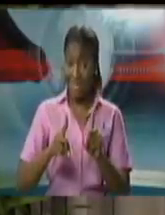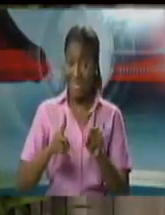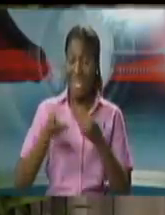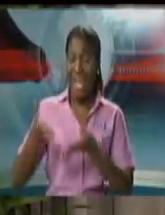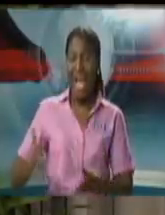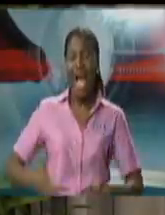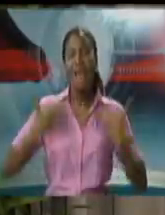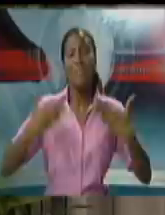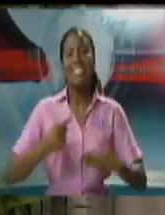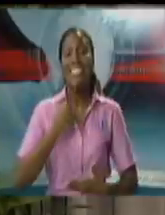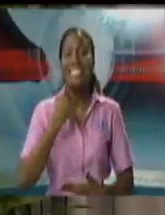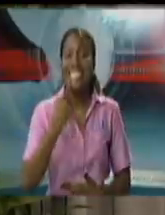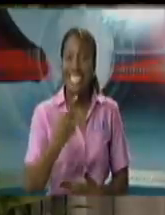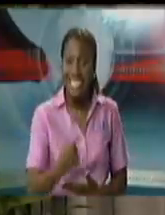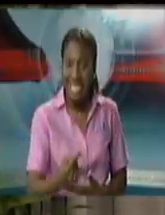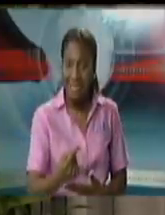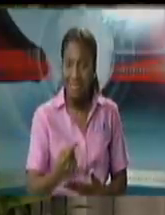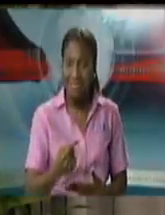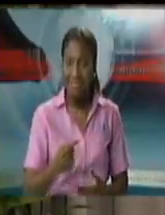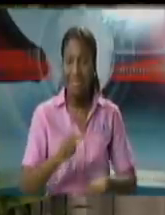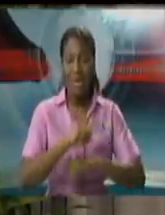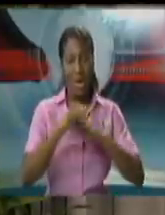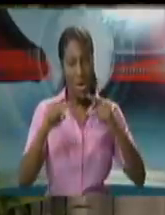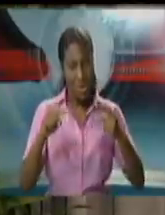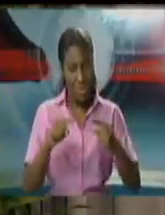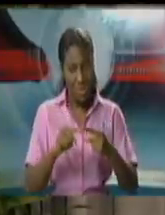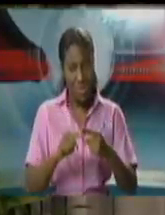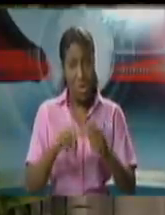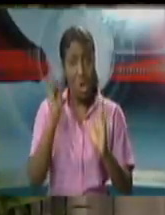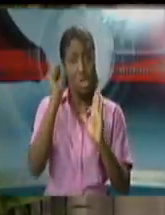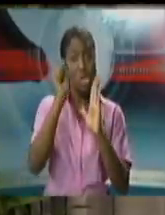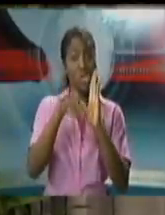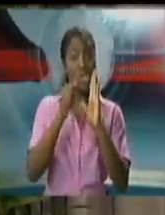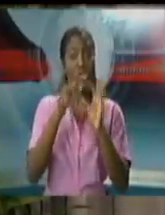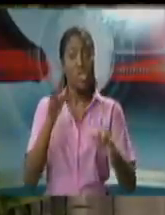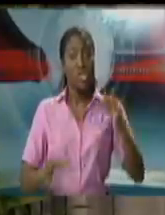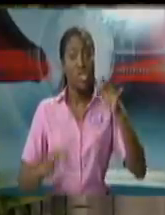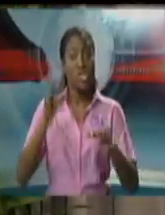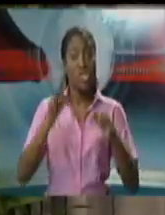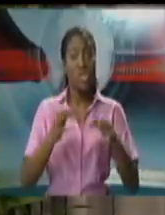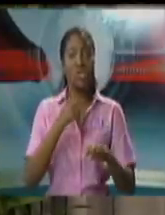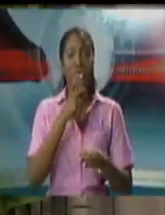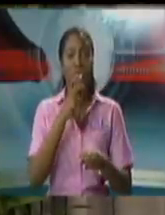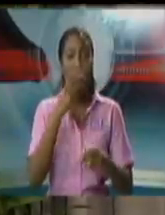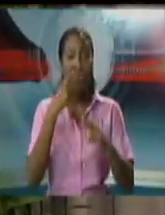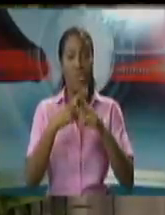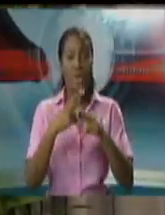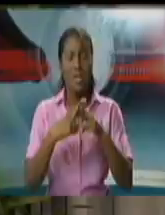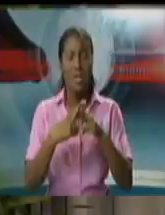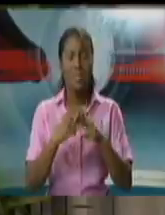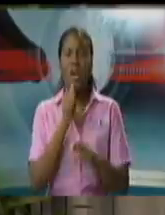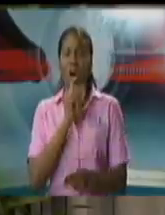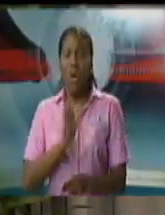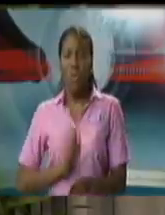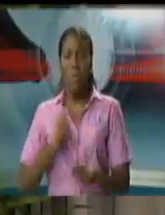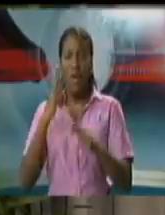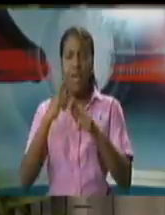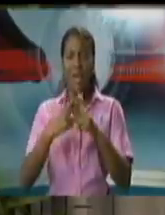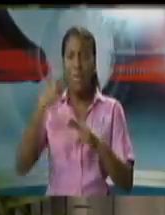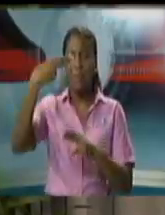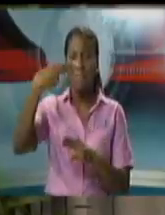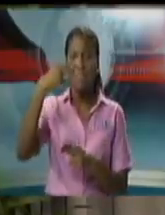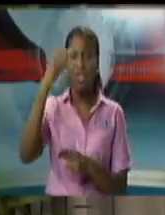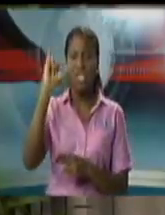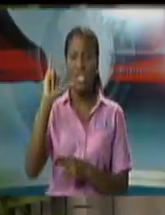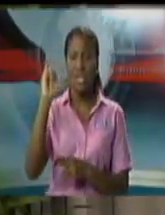docketed before the Honorable Madam Justice Lisa Ram Sumer-Hynes. Permit me to say that we have had several appearances